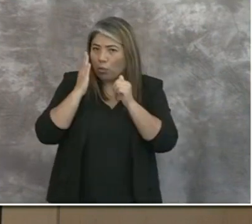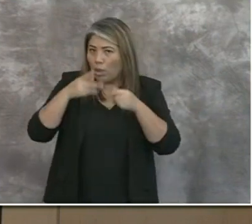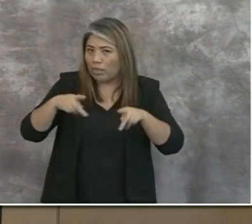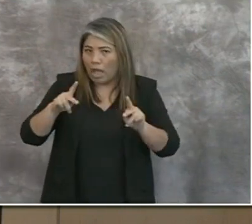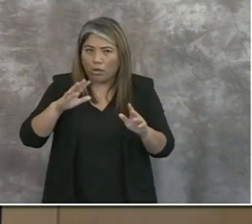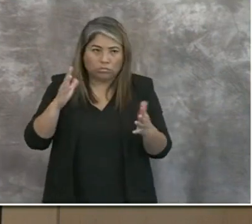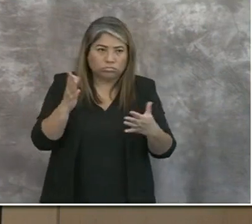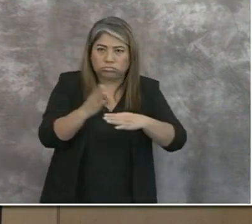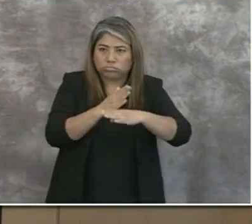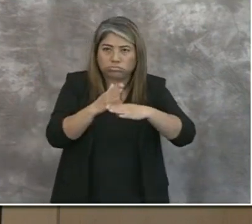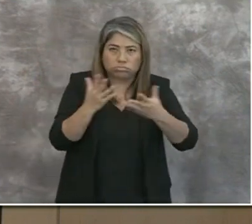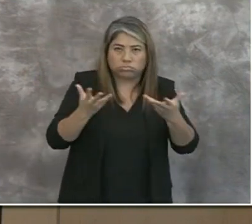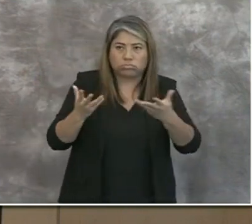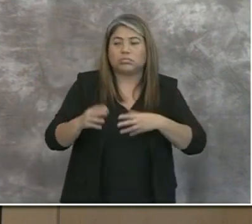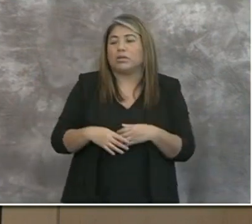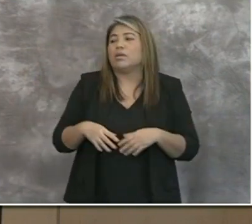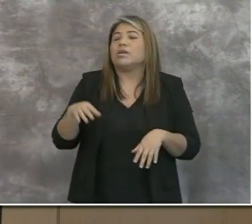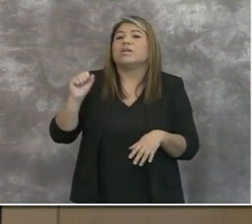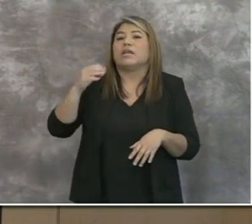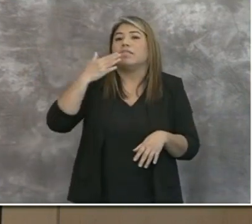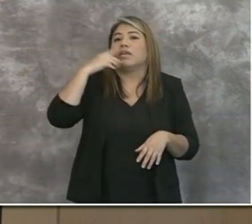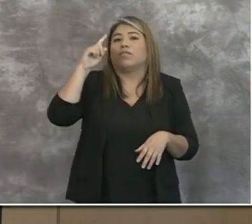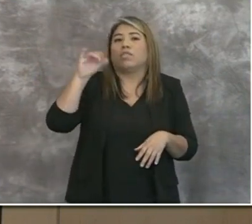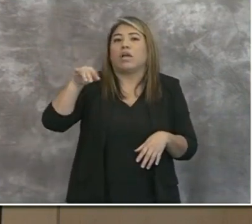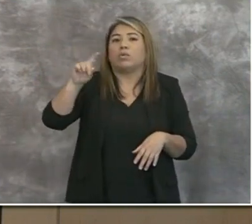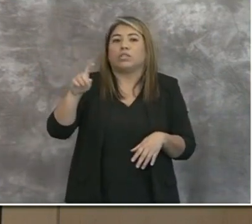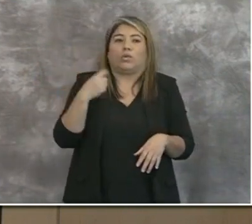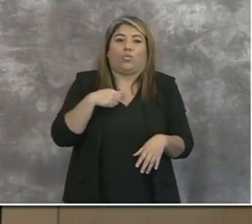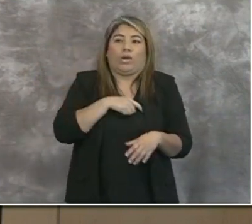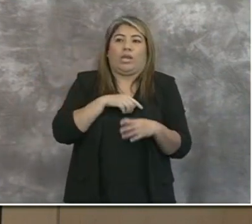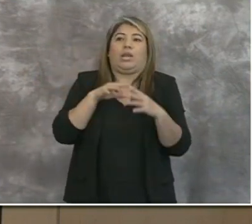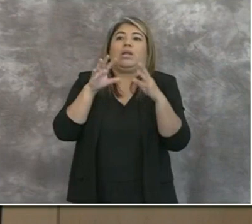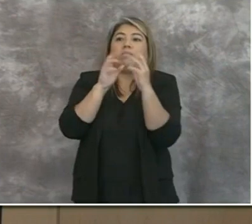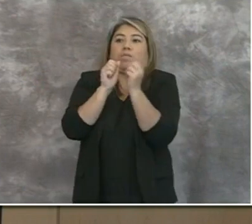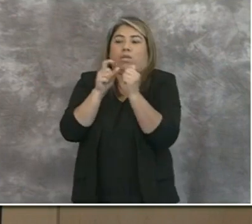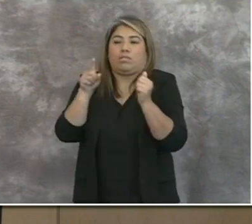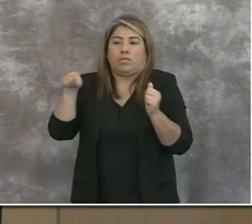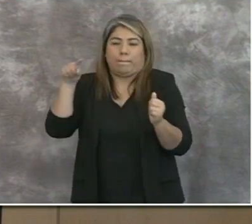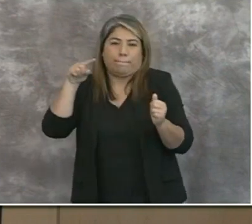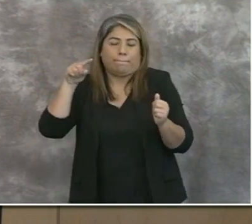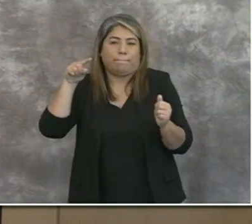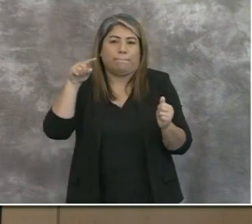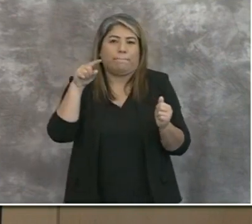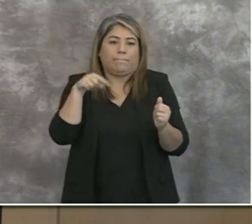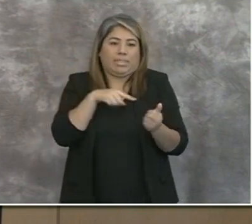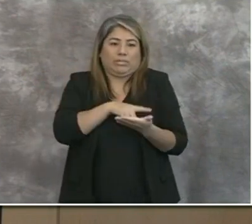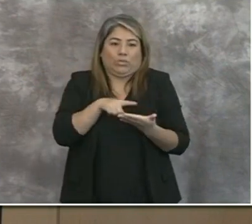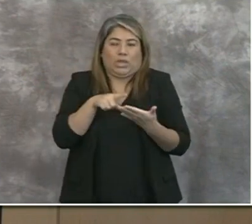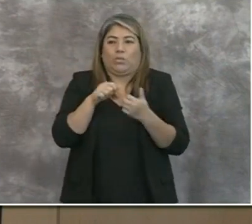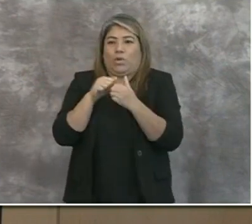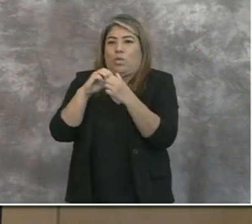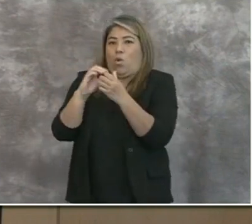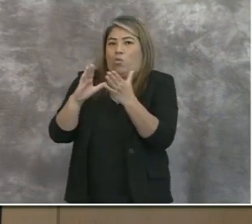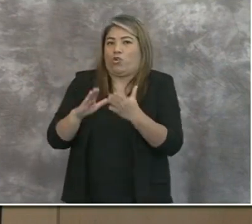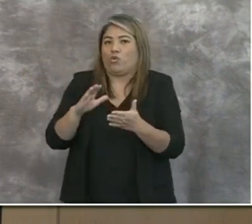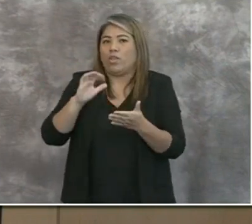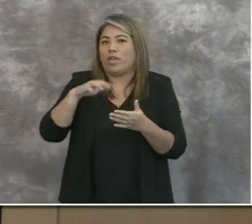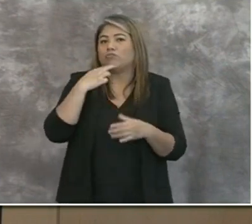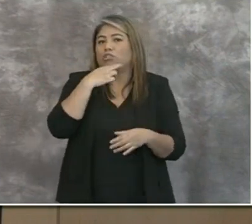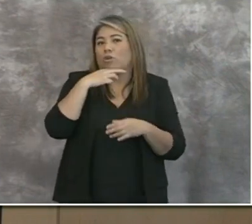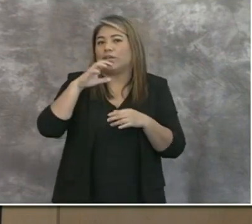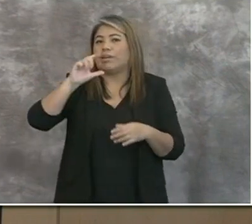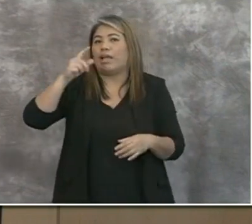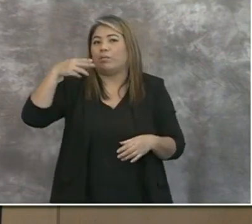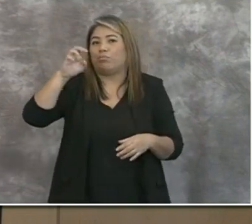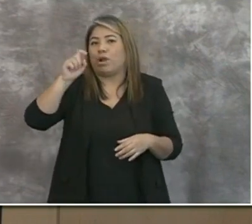Thank you for that question. We met earlier this week with the owner of the restaurant. And